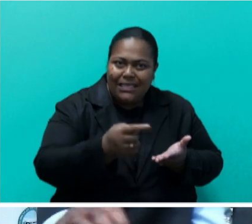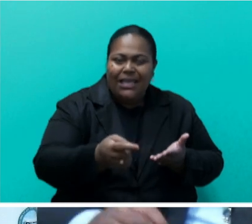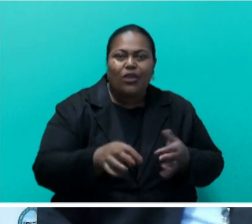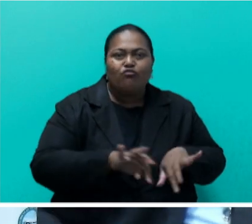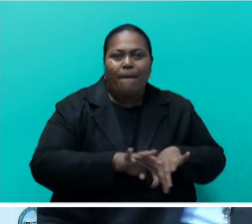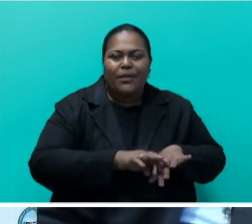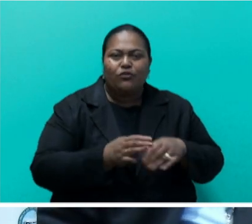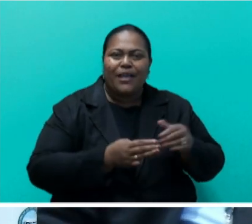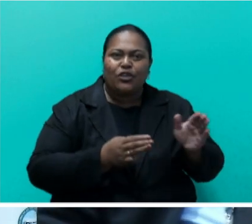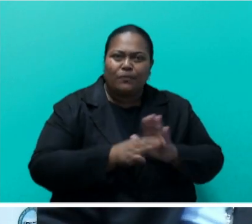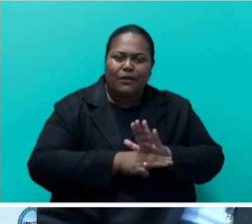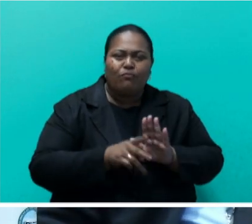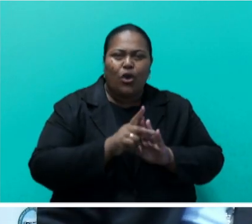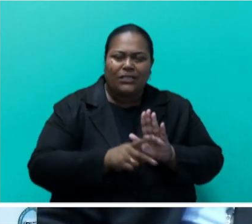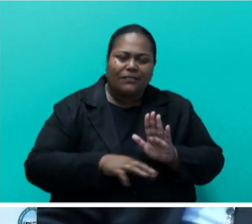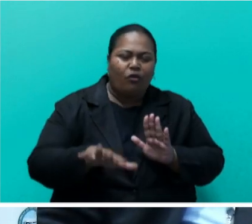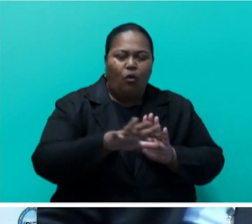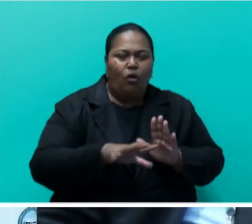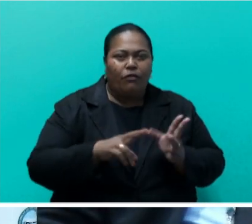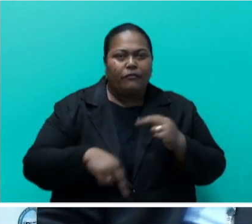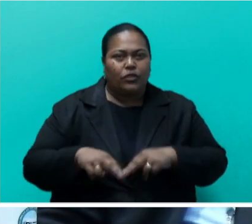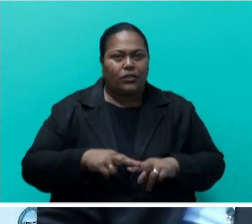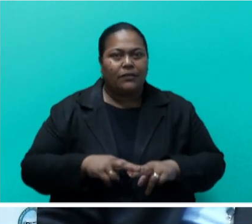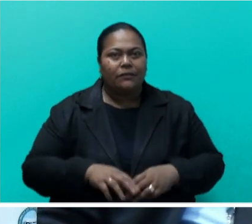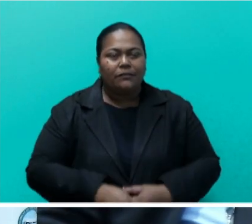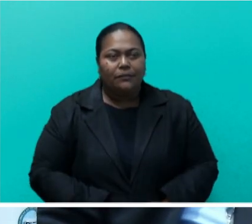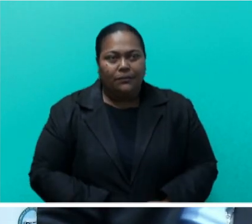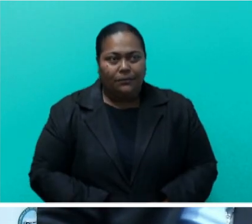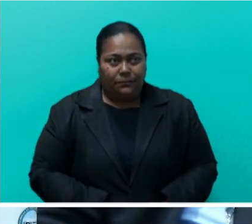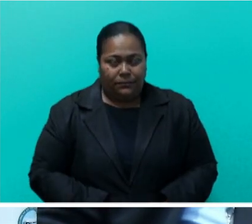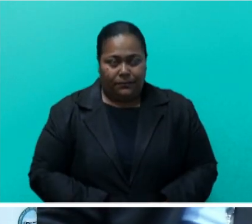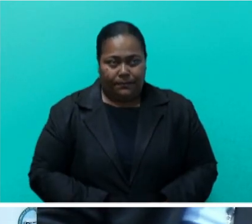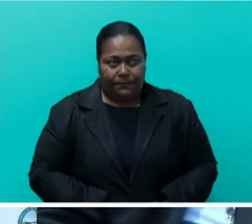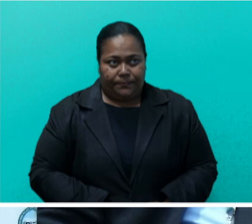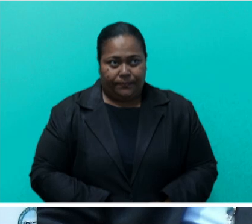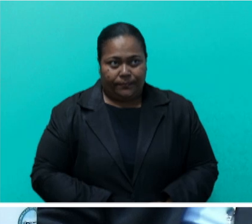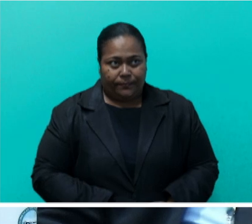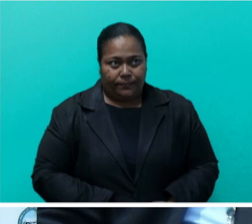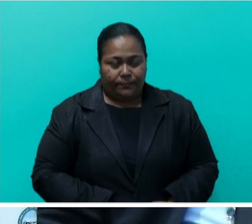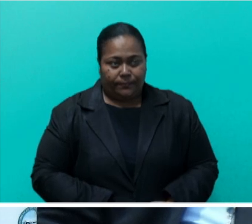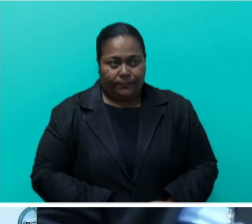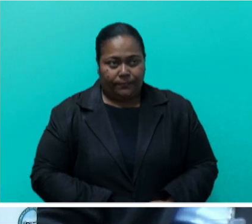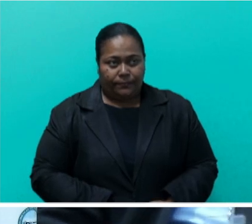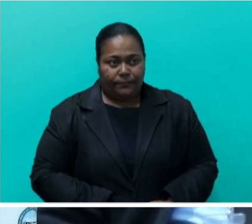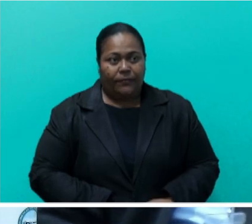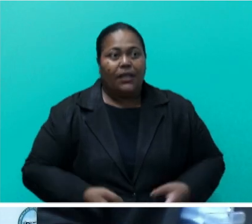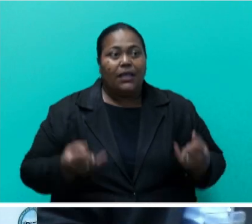management policies across Fiji. Mr Speaker sir, the implementation